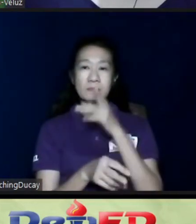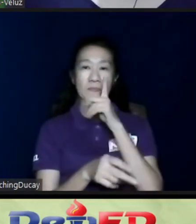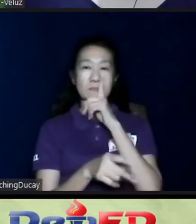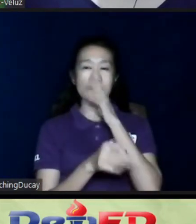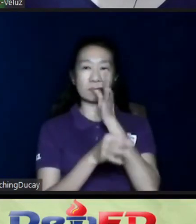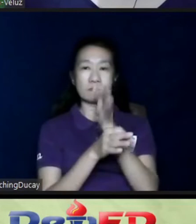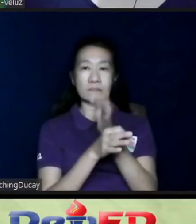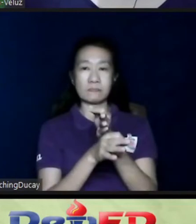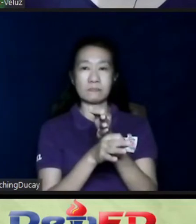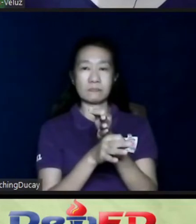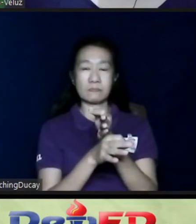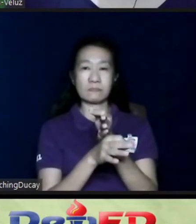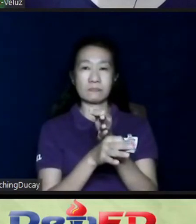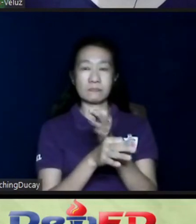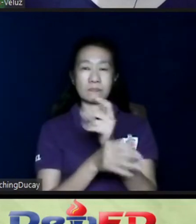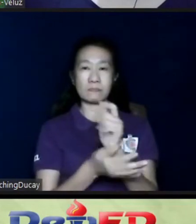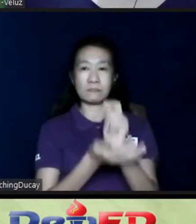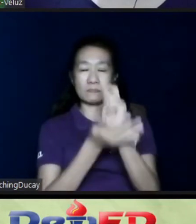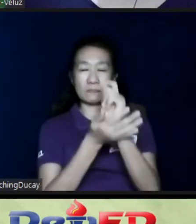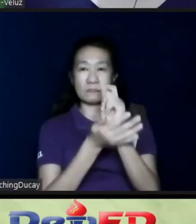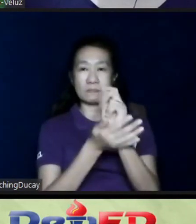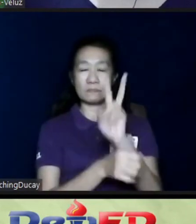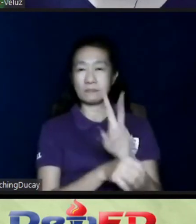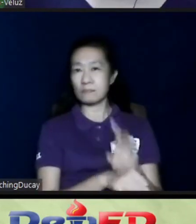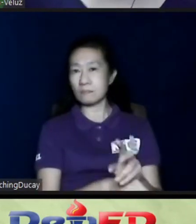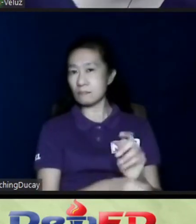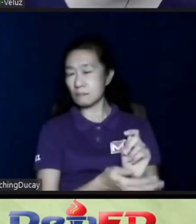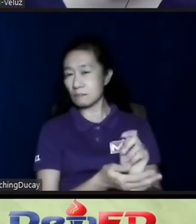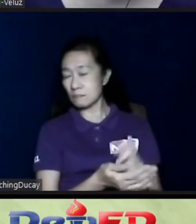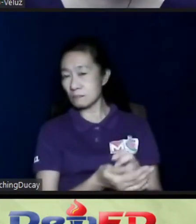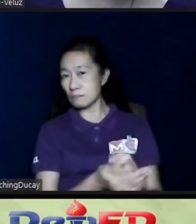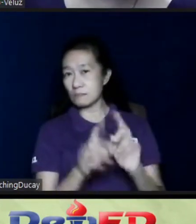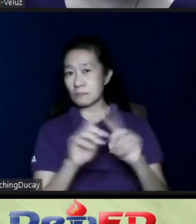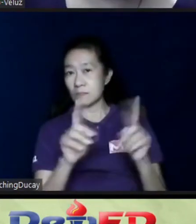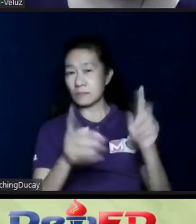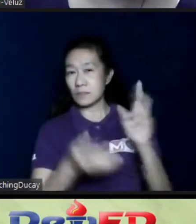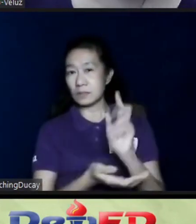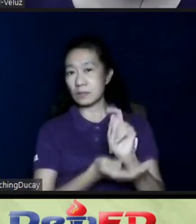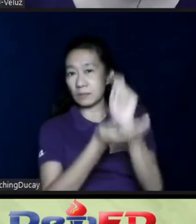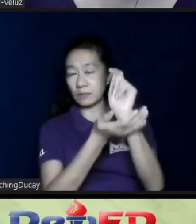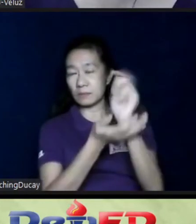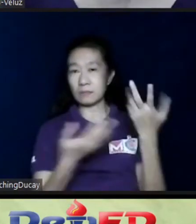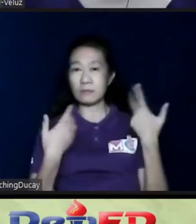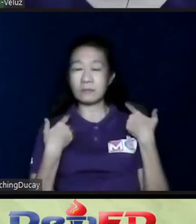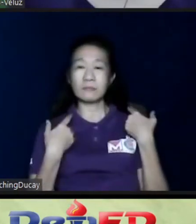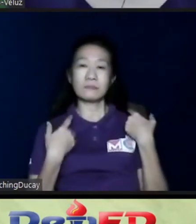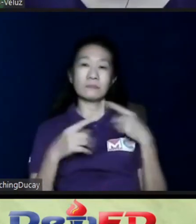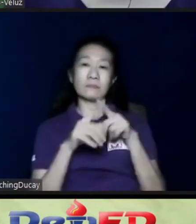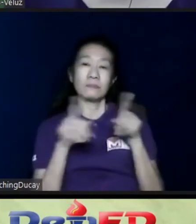on vocational training are vocational therapists, occupational therapists. Meron din po tayong mga